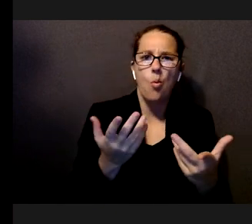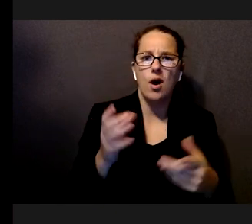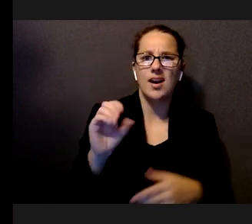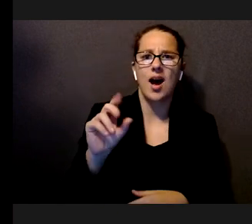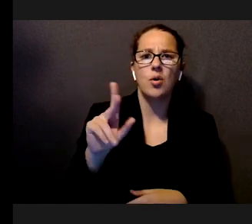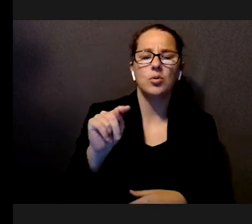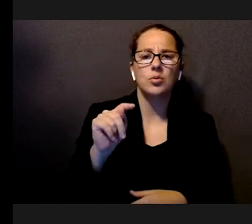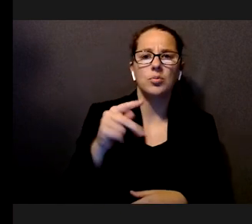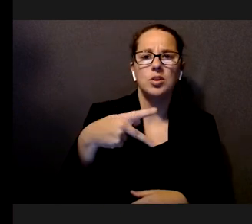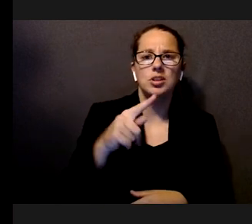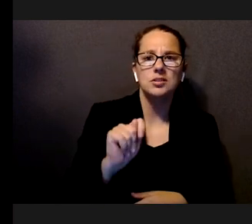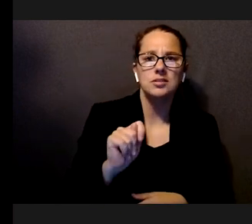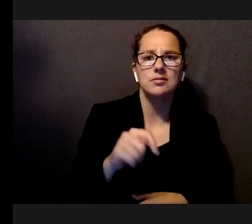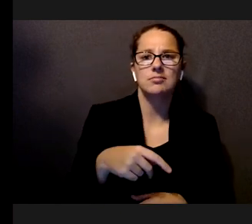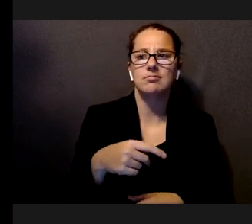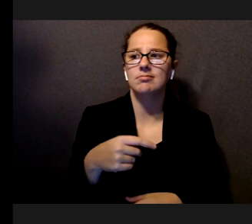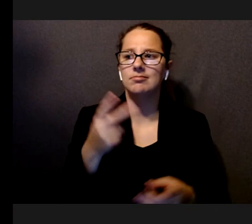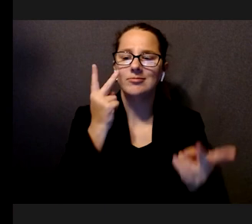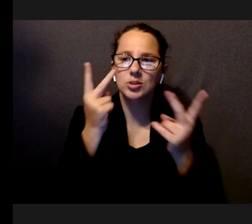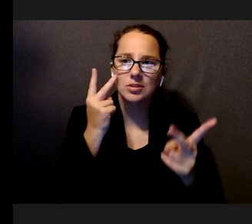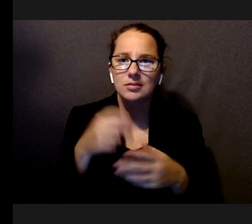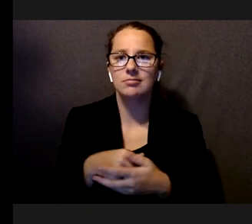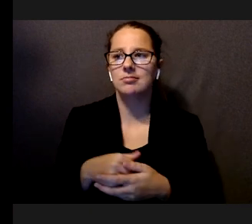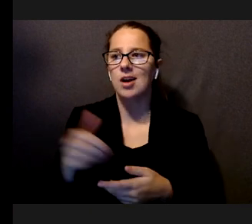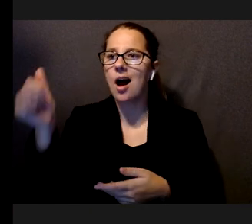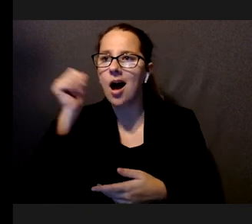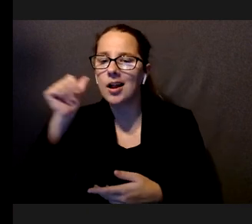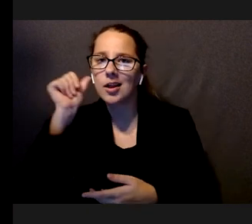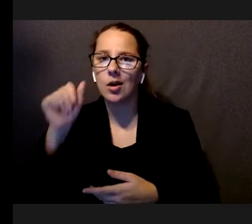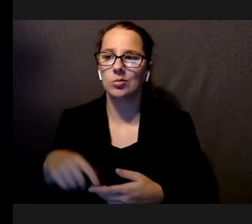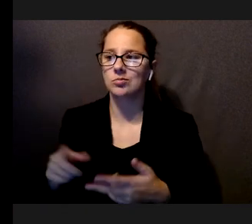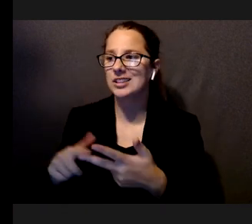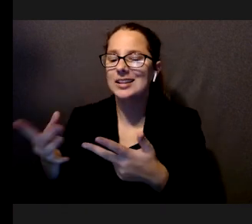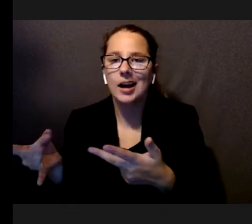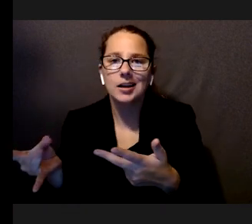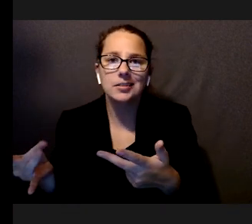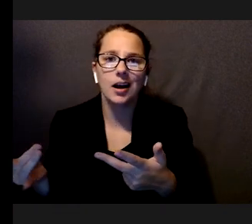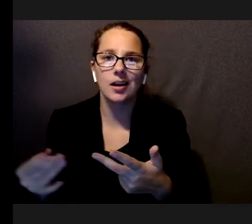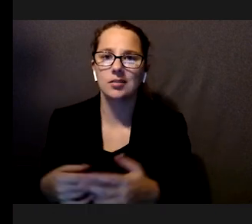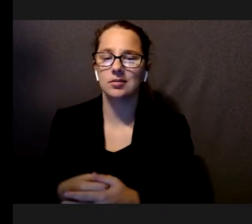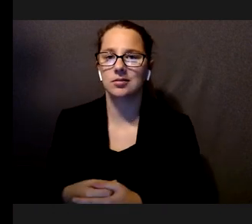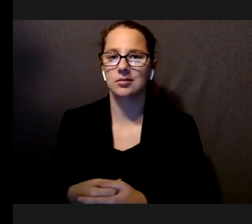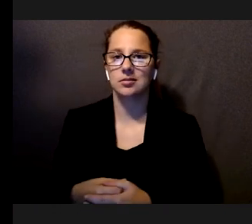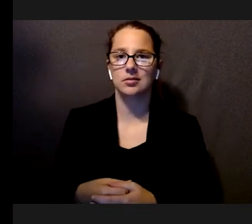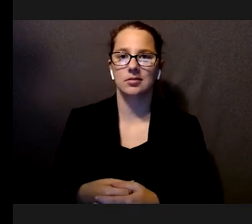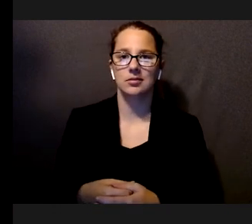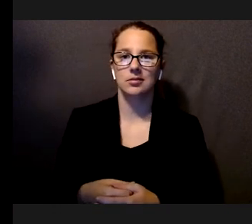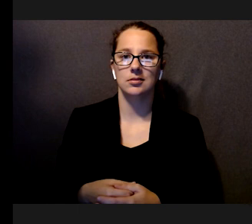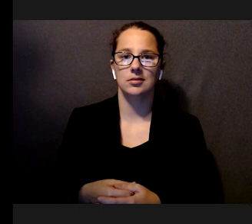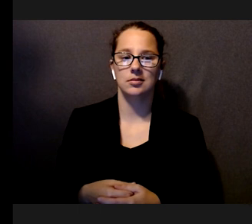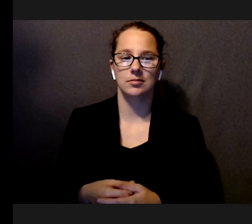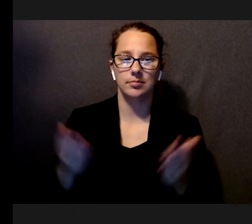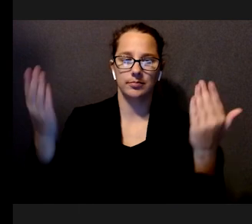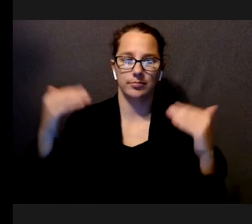sensory output, visualizations, audio output, and so on and so forth. And perception